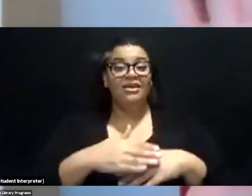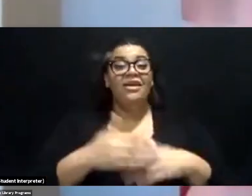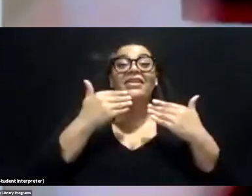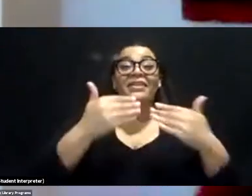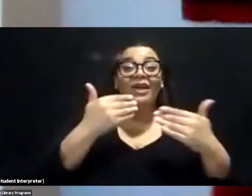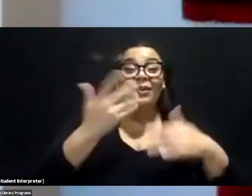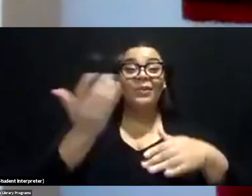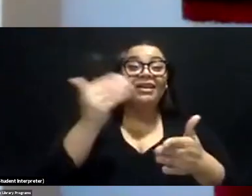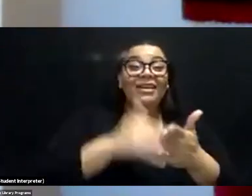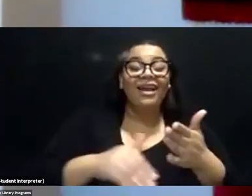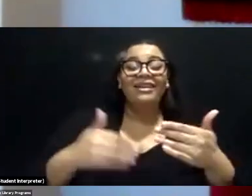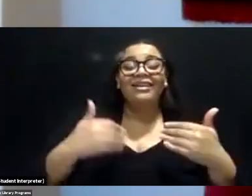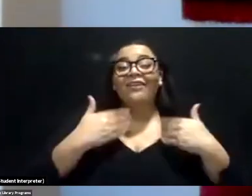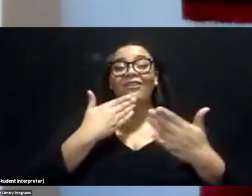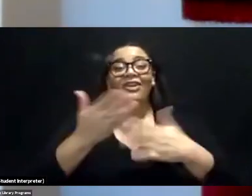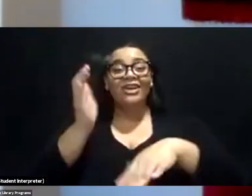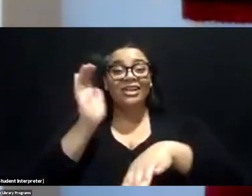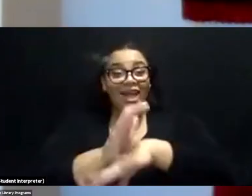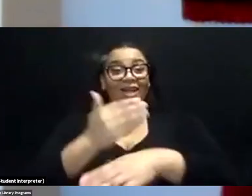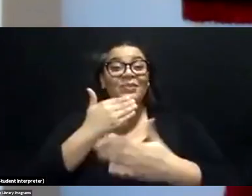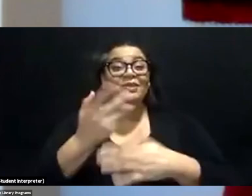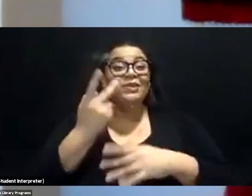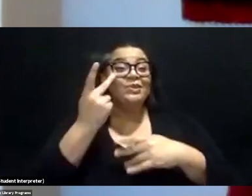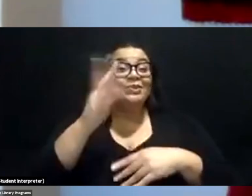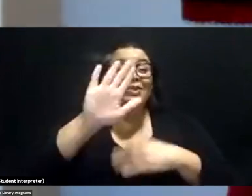evening, everyone. It's good to see all of you.